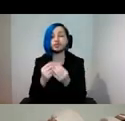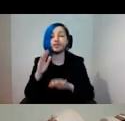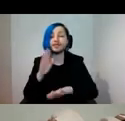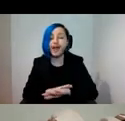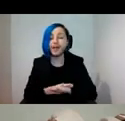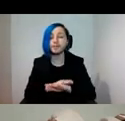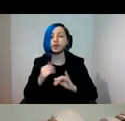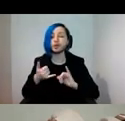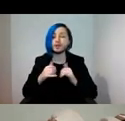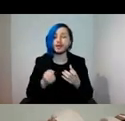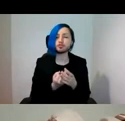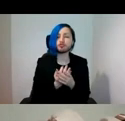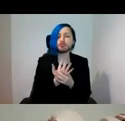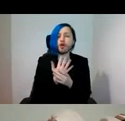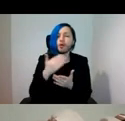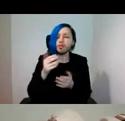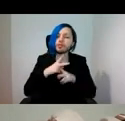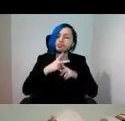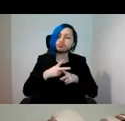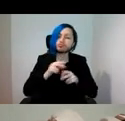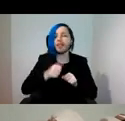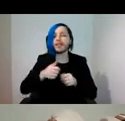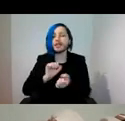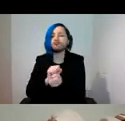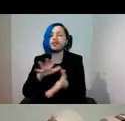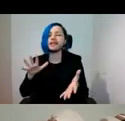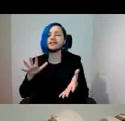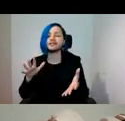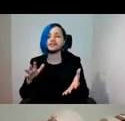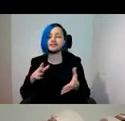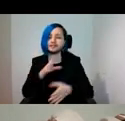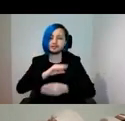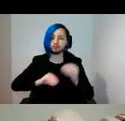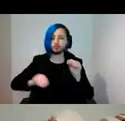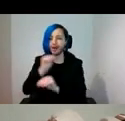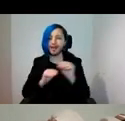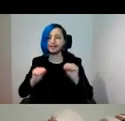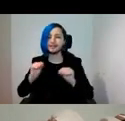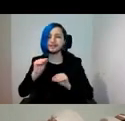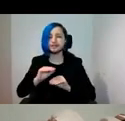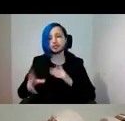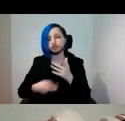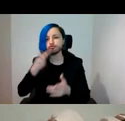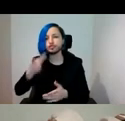growth and conservation followed by periods of release, reorganization and reuse.